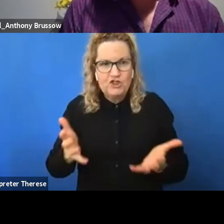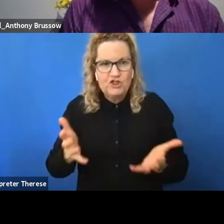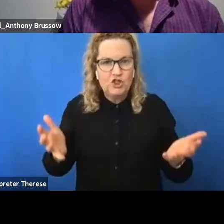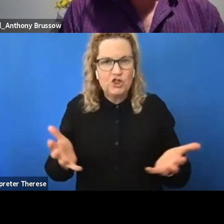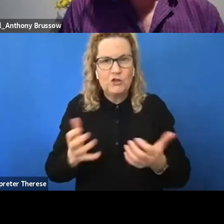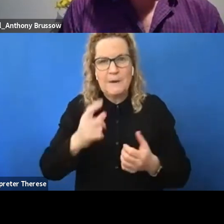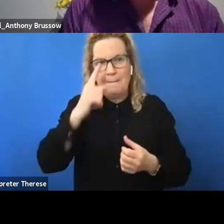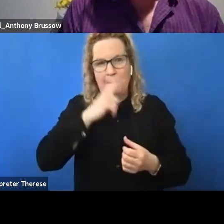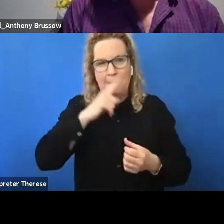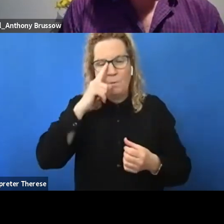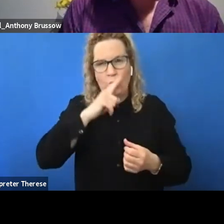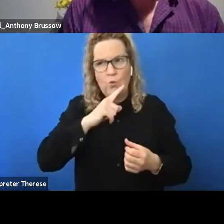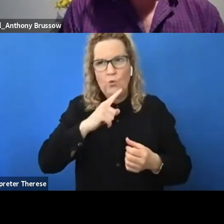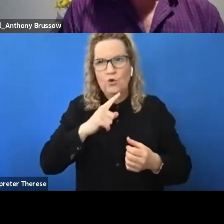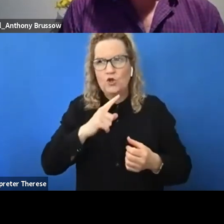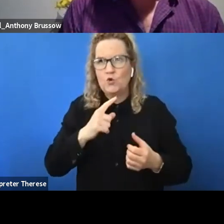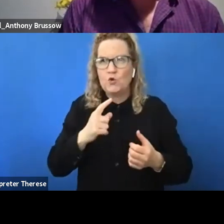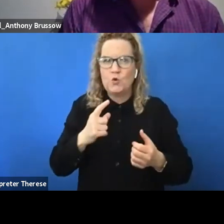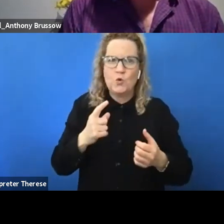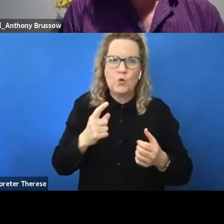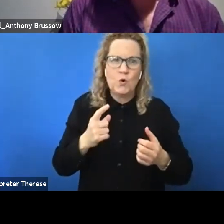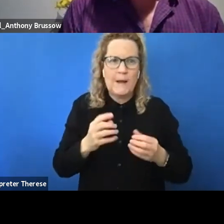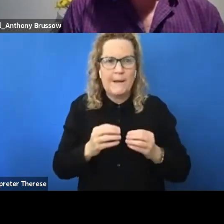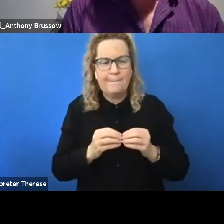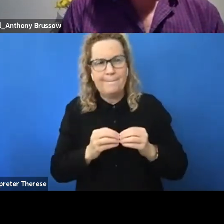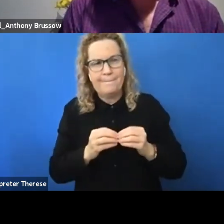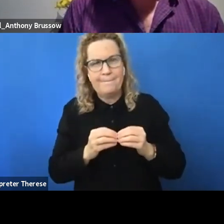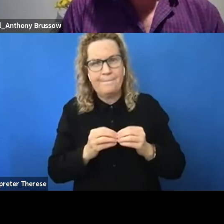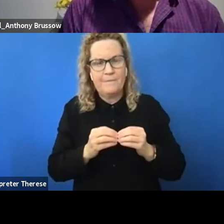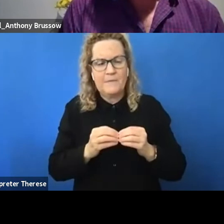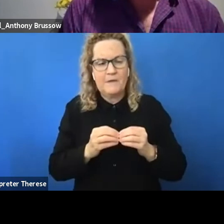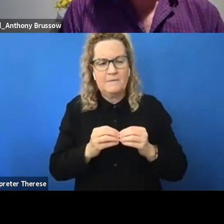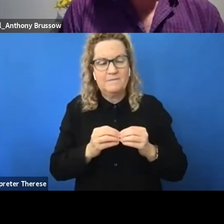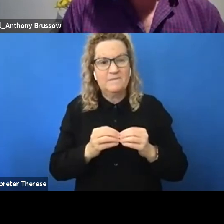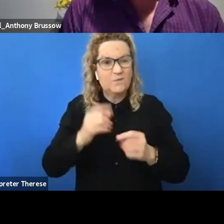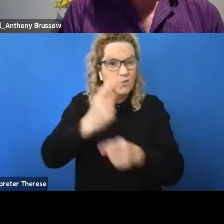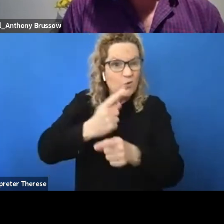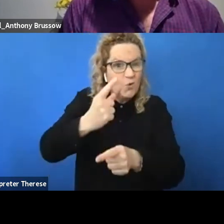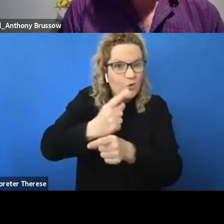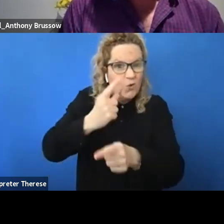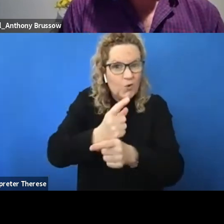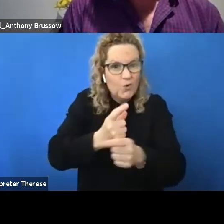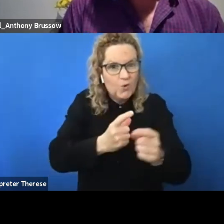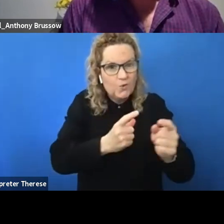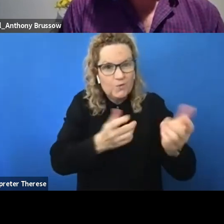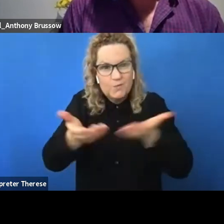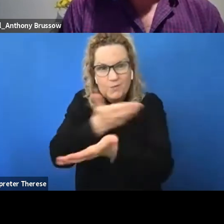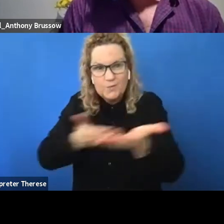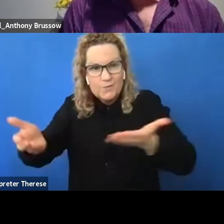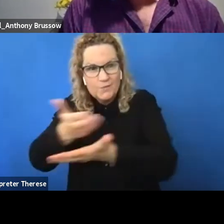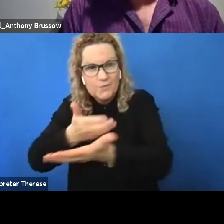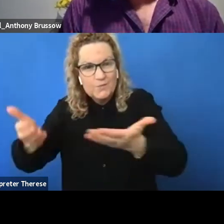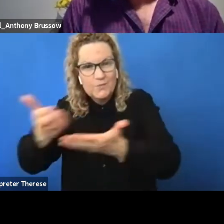talk, I suppose. know Beth just